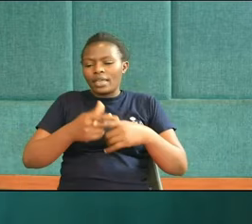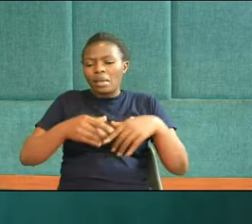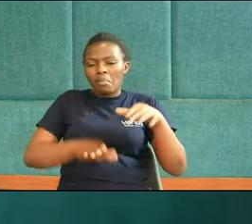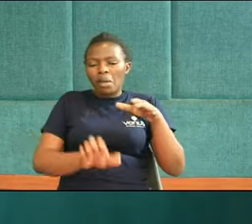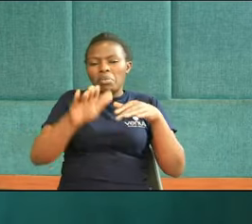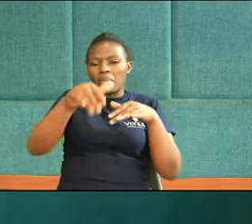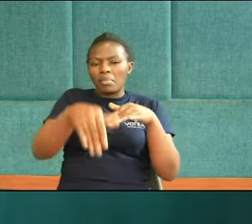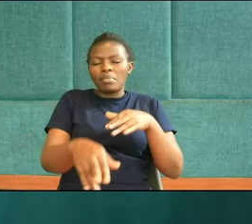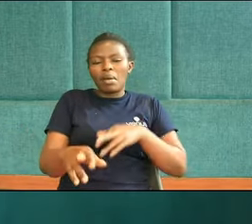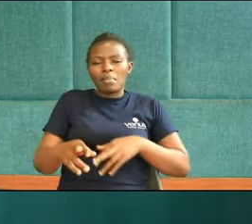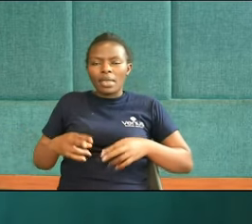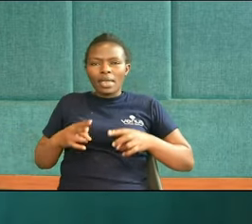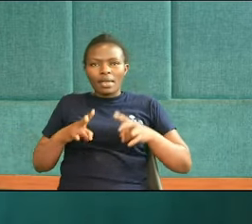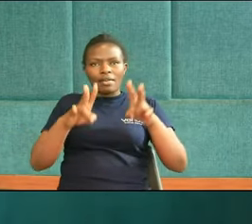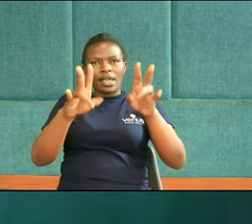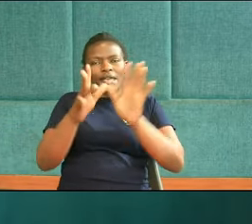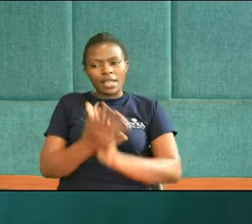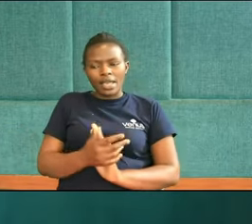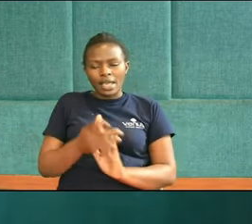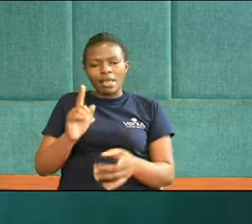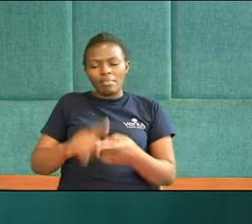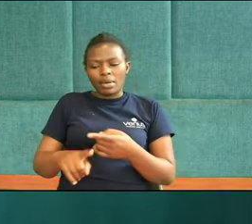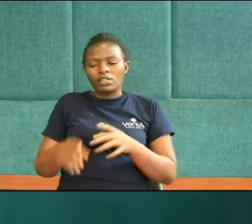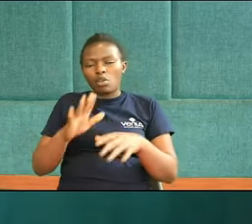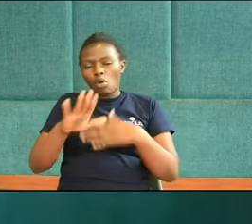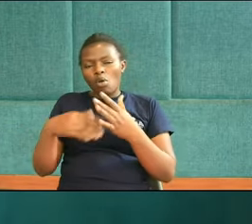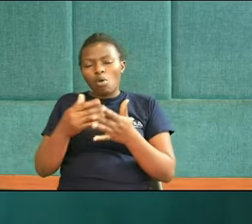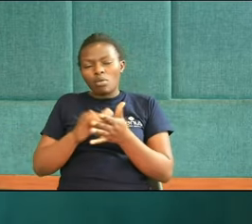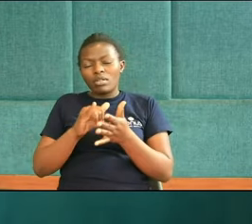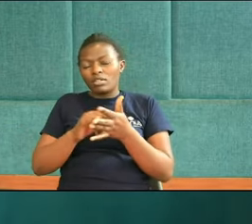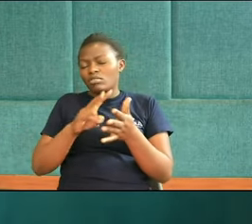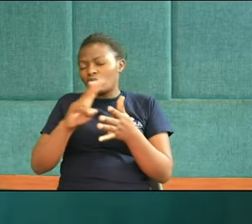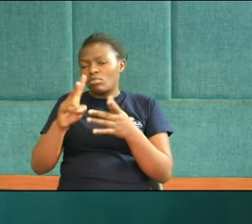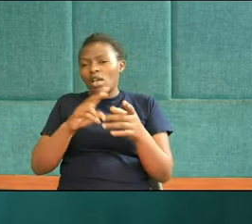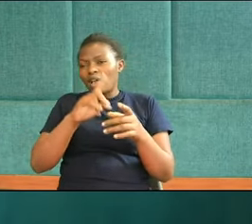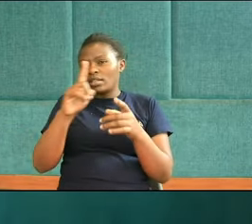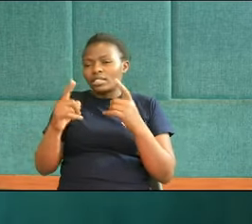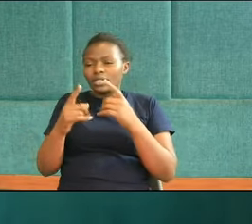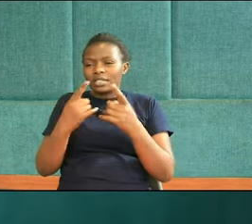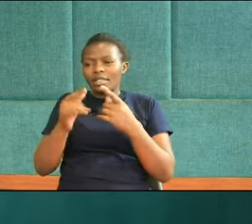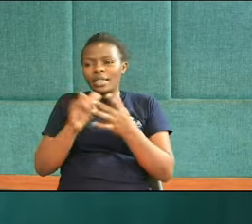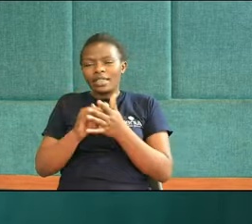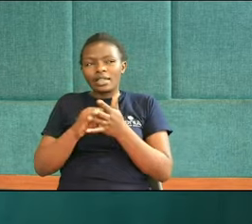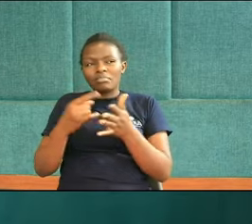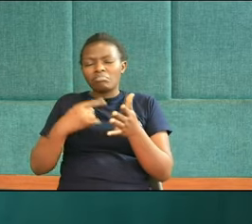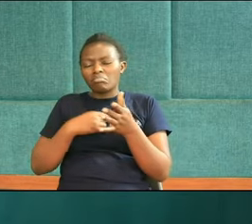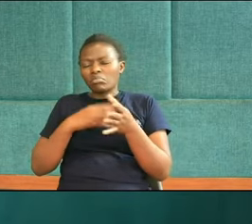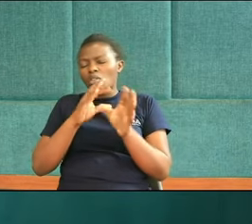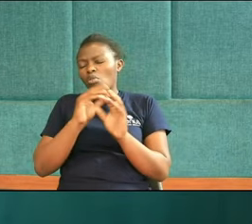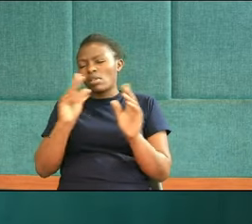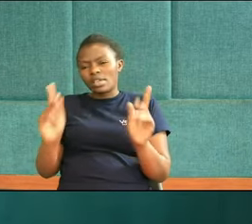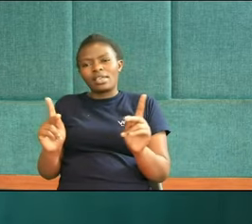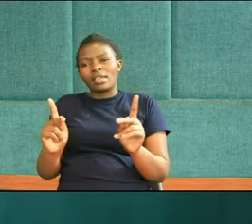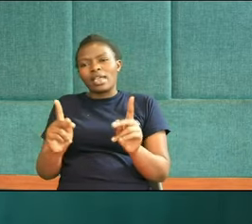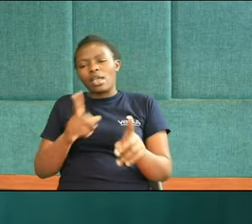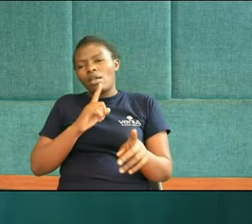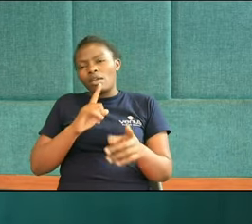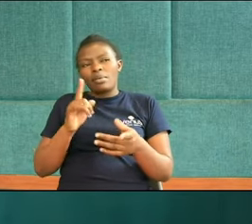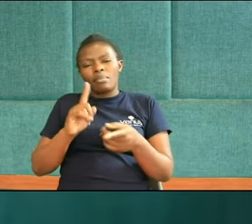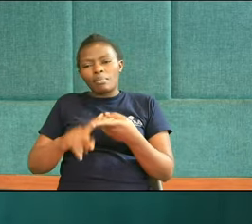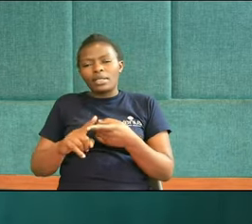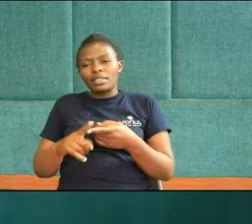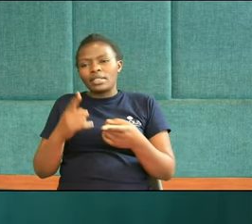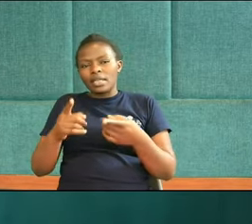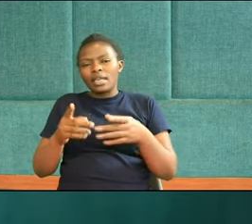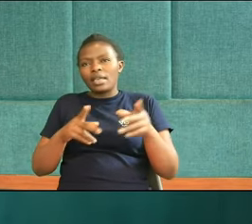Looked at her To see how she would Act And she assured them That she was calm She was reassured By the fact That the pilot Was